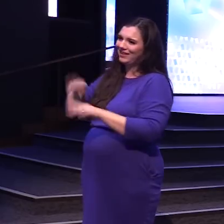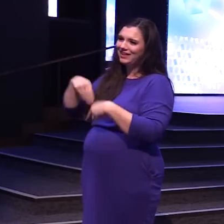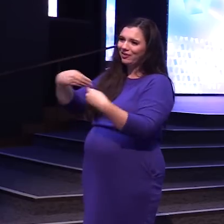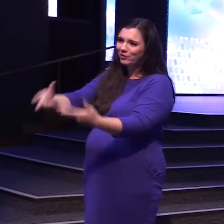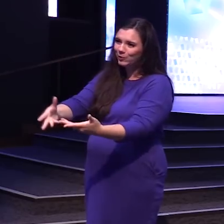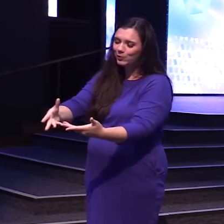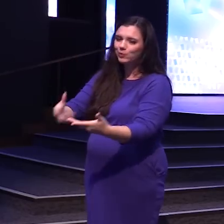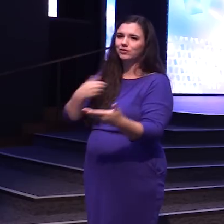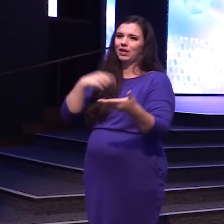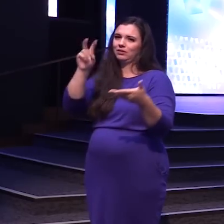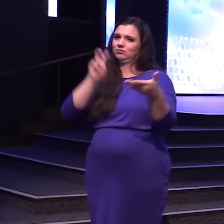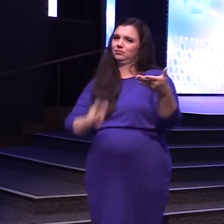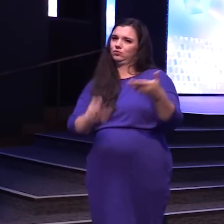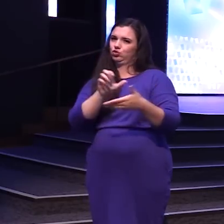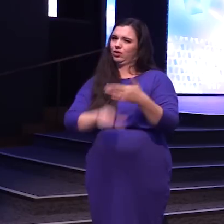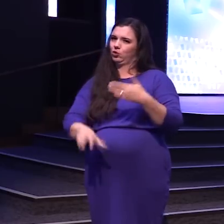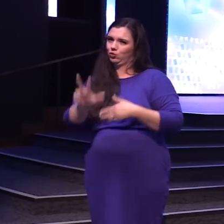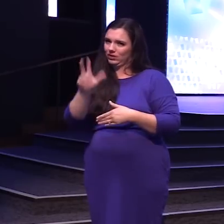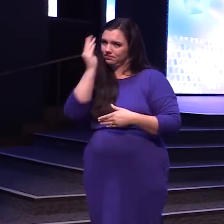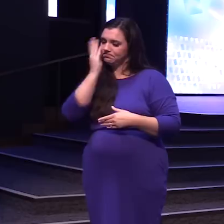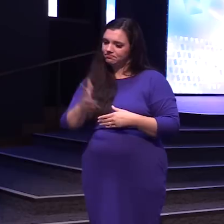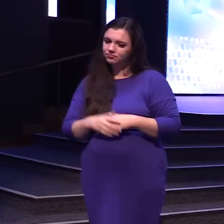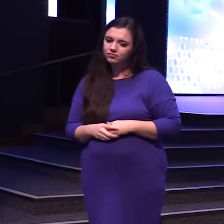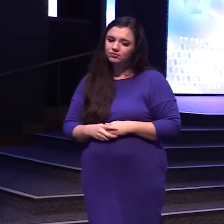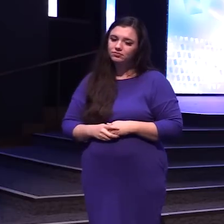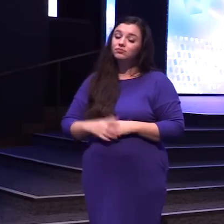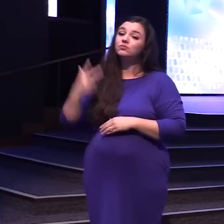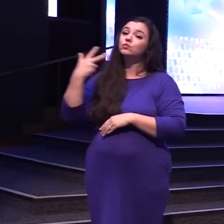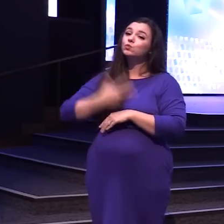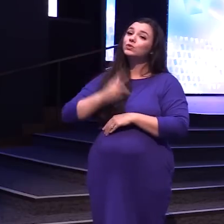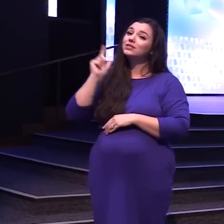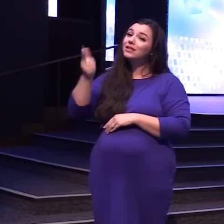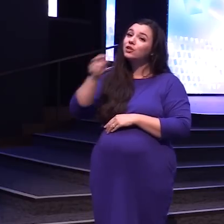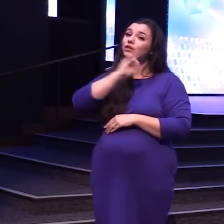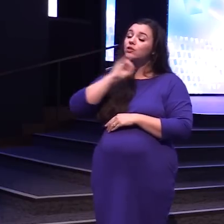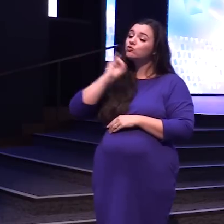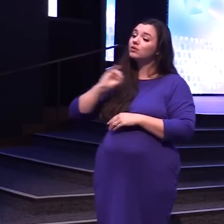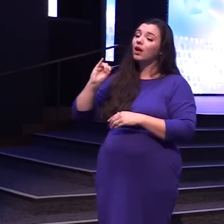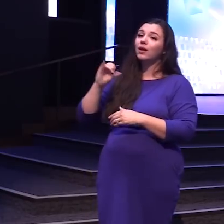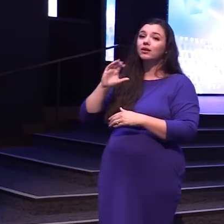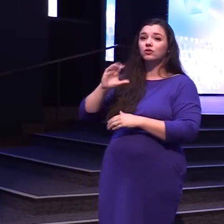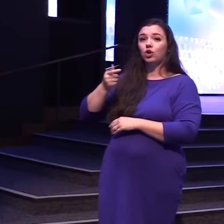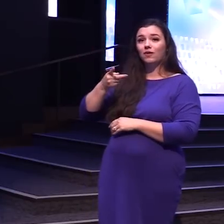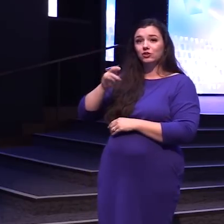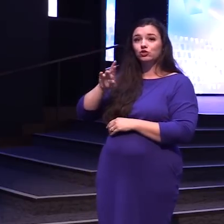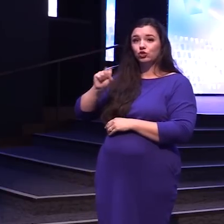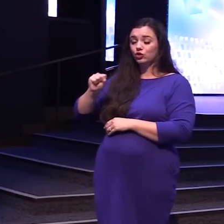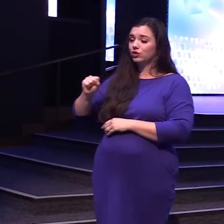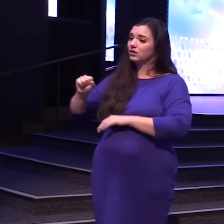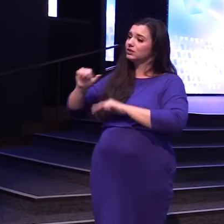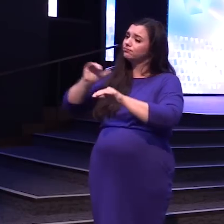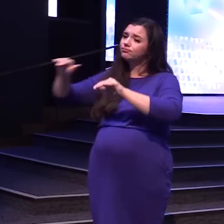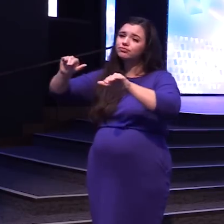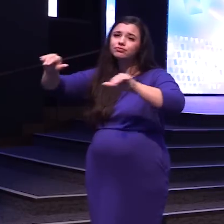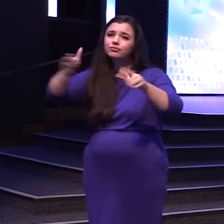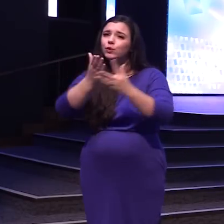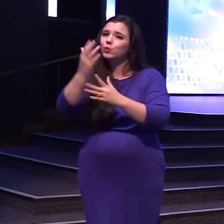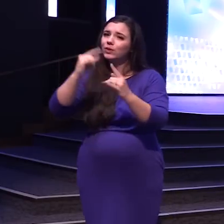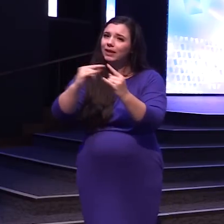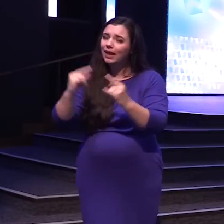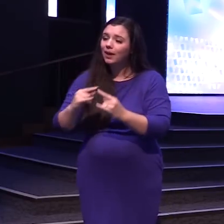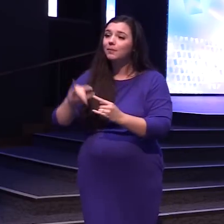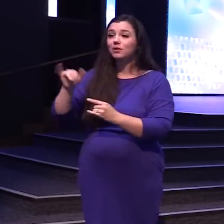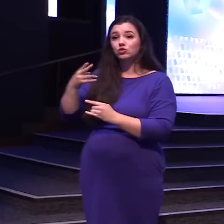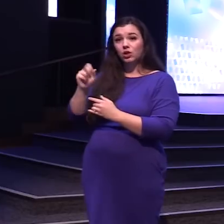And then I skip down To chapter three Three days later The Israelite officers Went through the camp Then Joshua told the